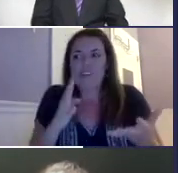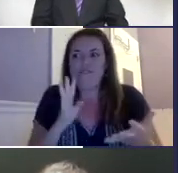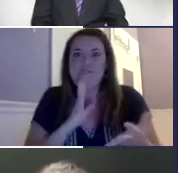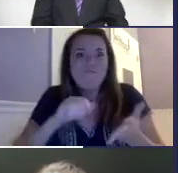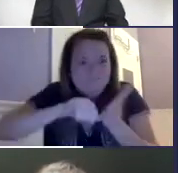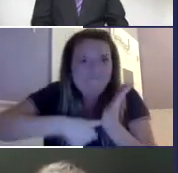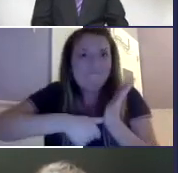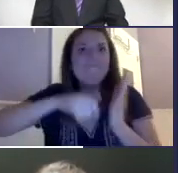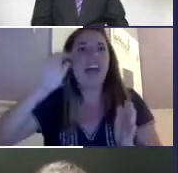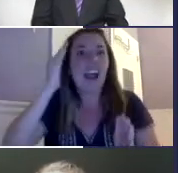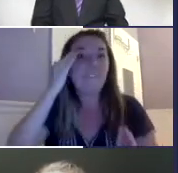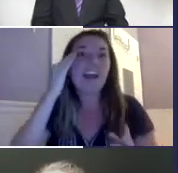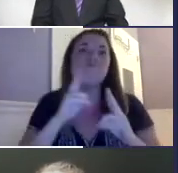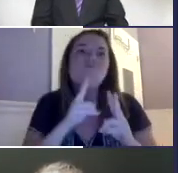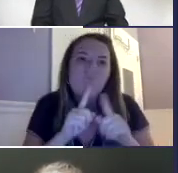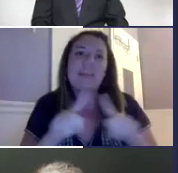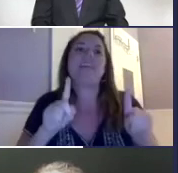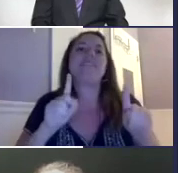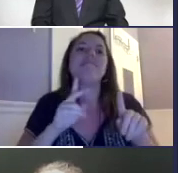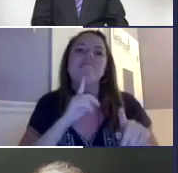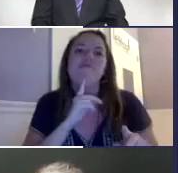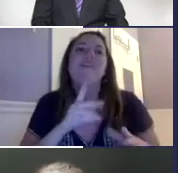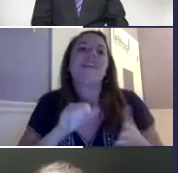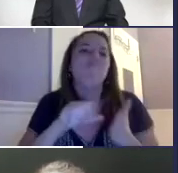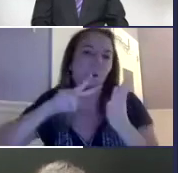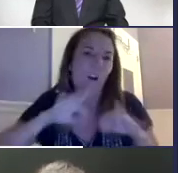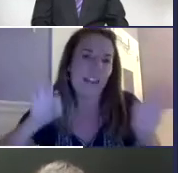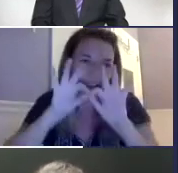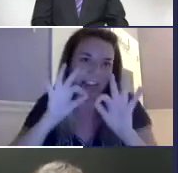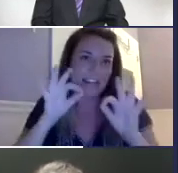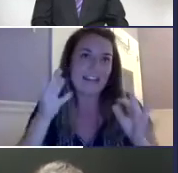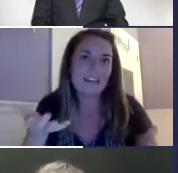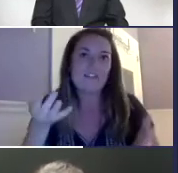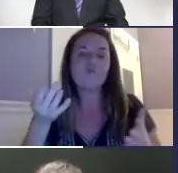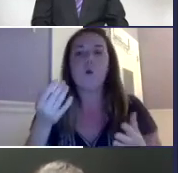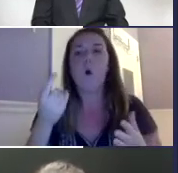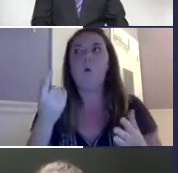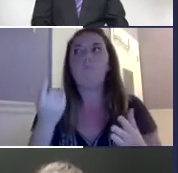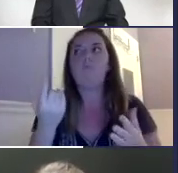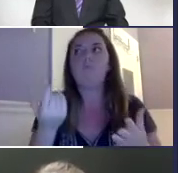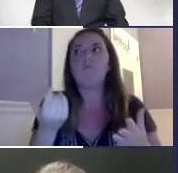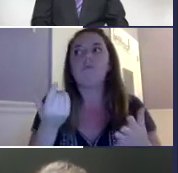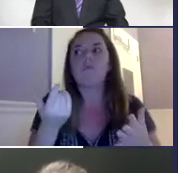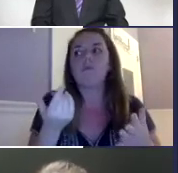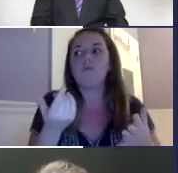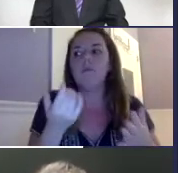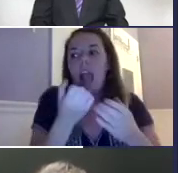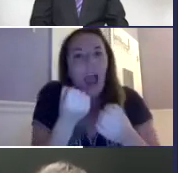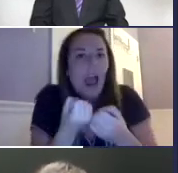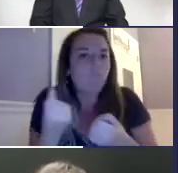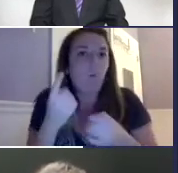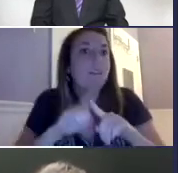nice moment that I had. Really, I just want to emphasize how important awareness is, because that's just the most important thing.